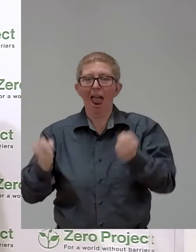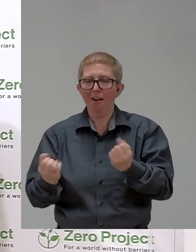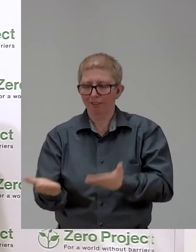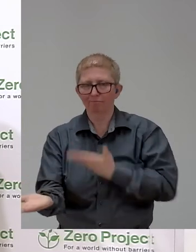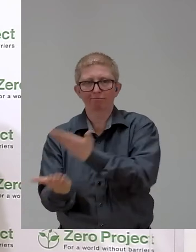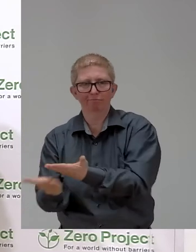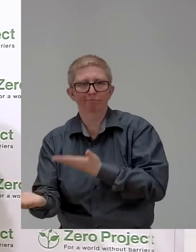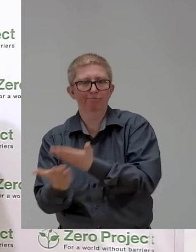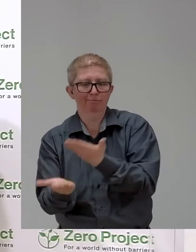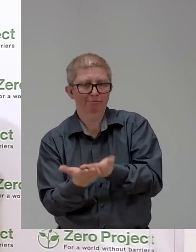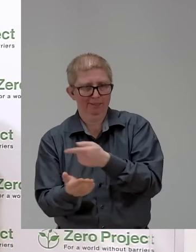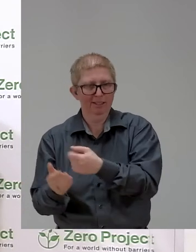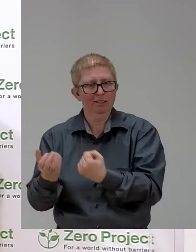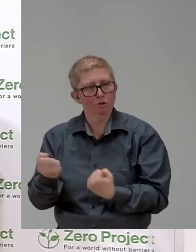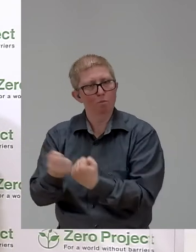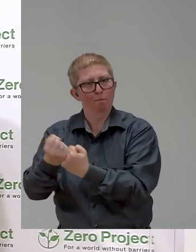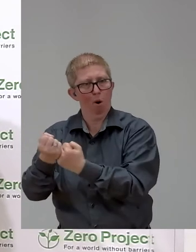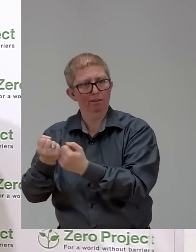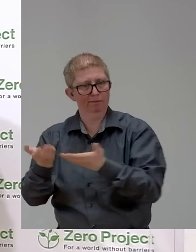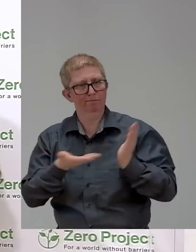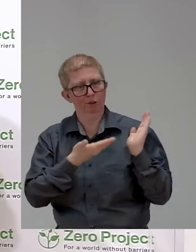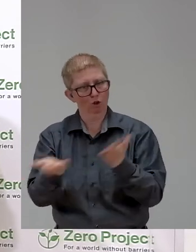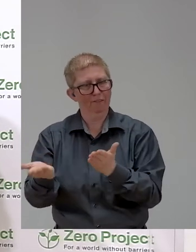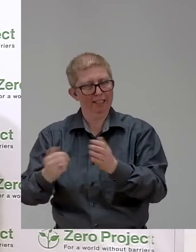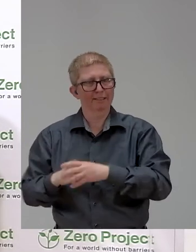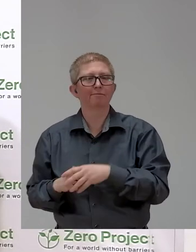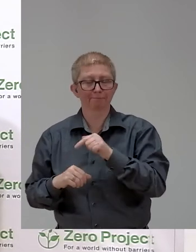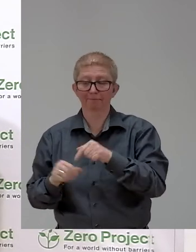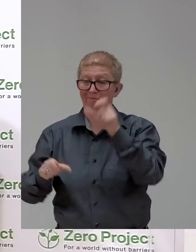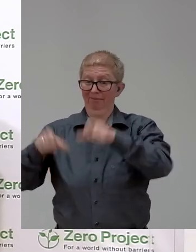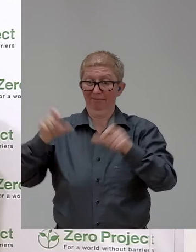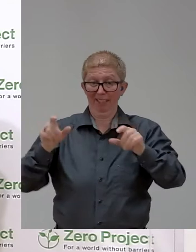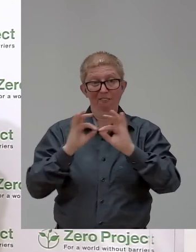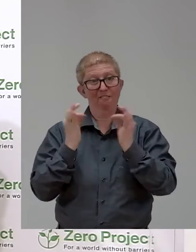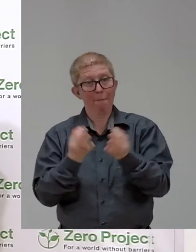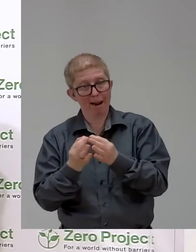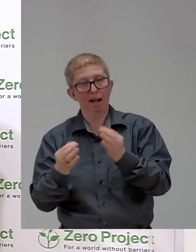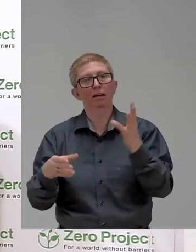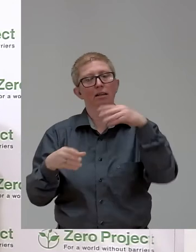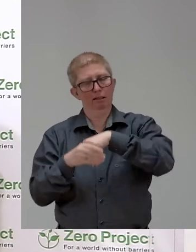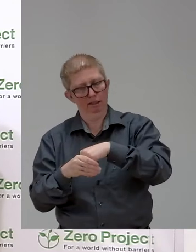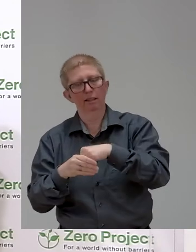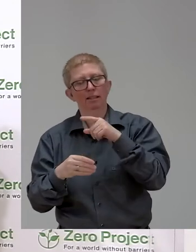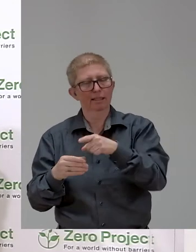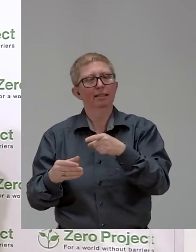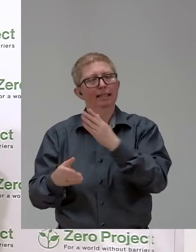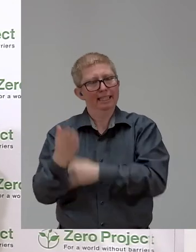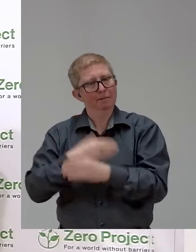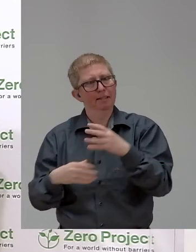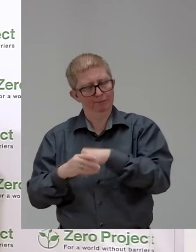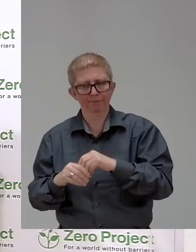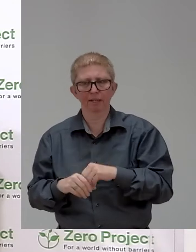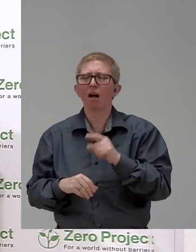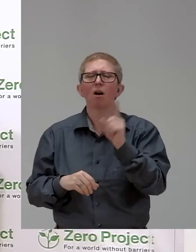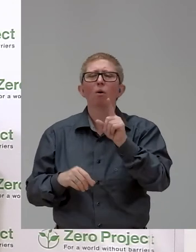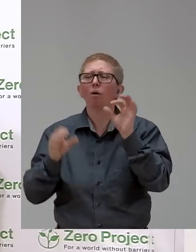So it's not only an employment model, it's also an inclusion model. Franzi, have been president of EASPD. EASPD